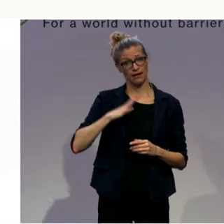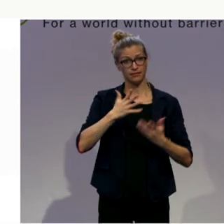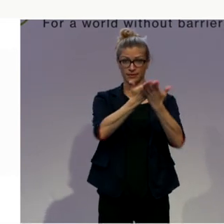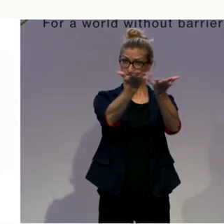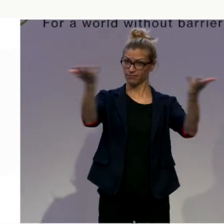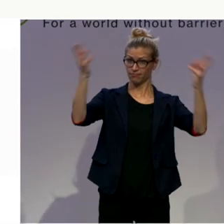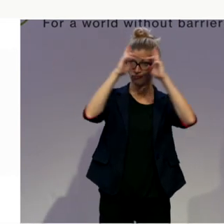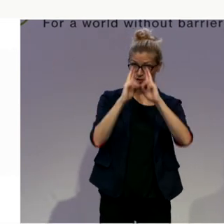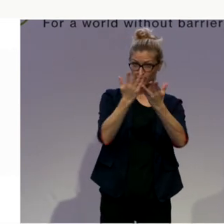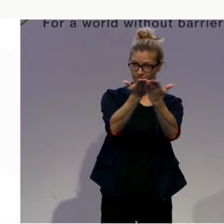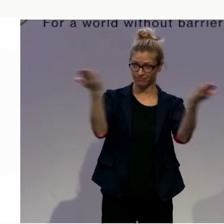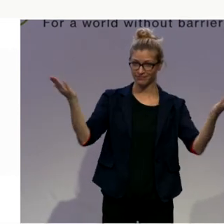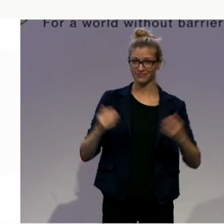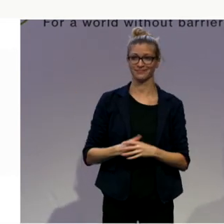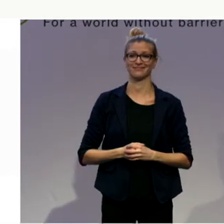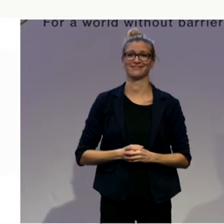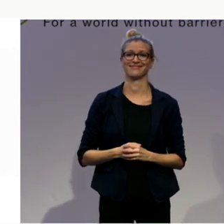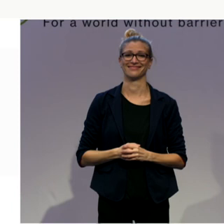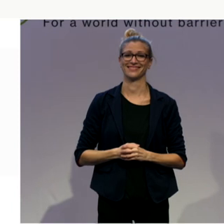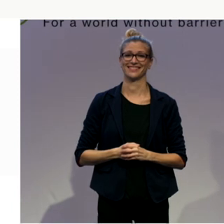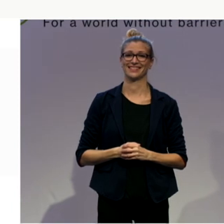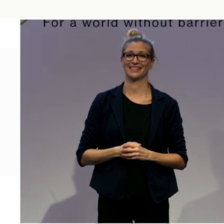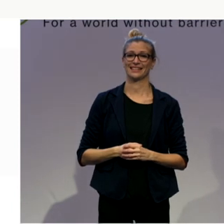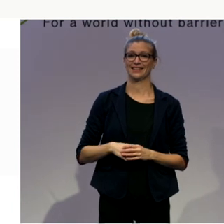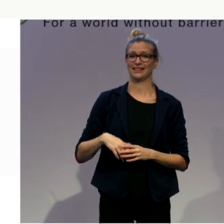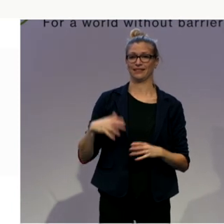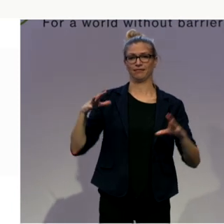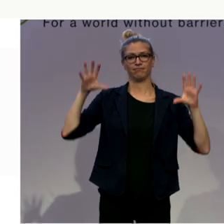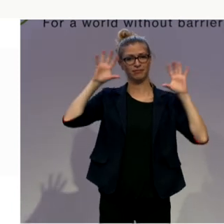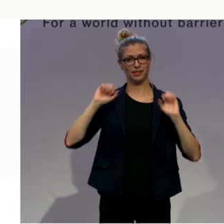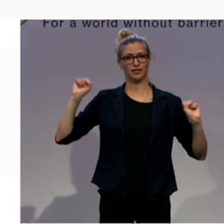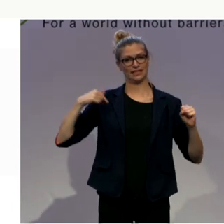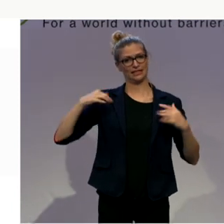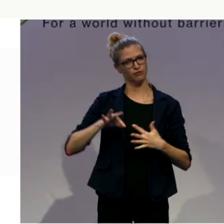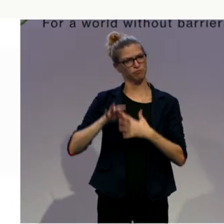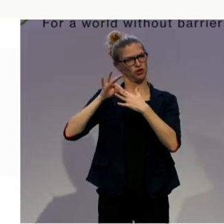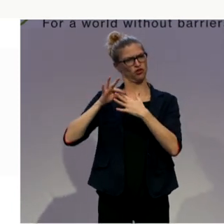dear Ambassador, but especially dear Martin Essel.